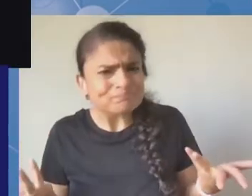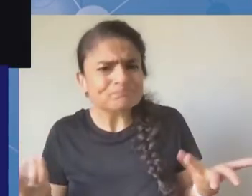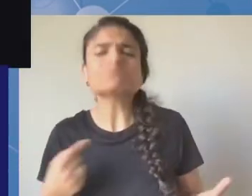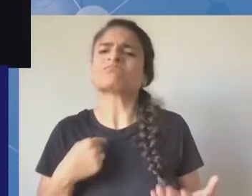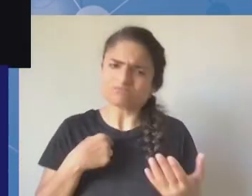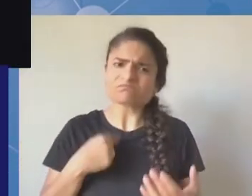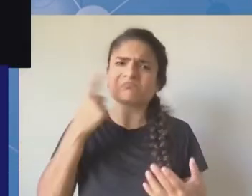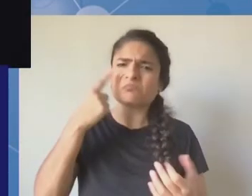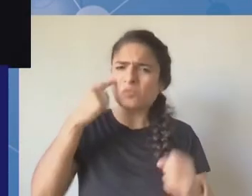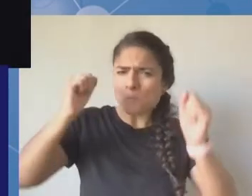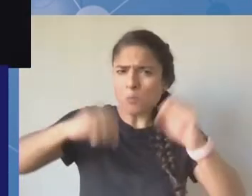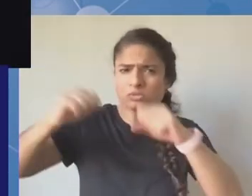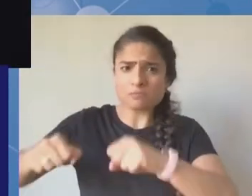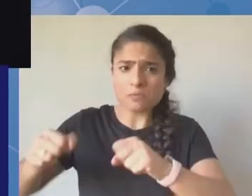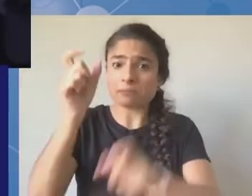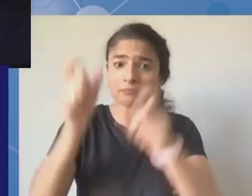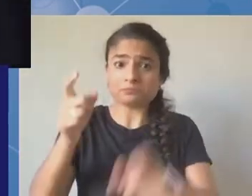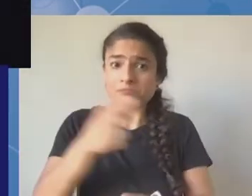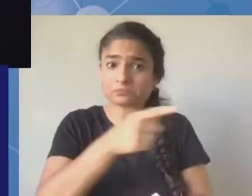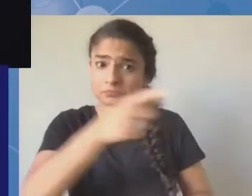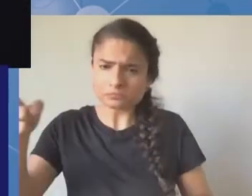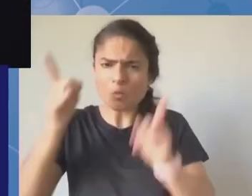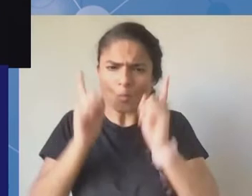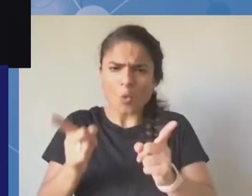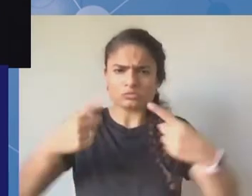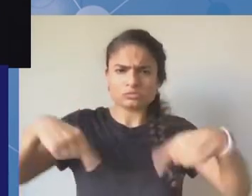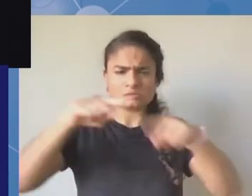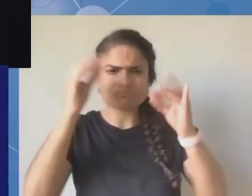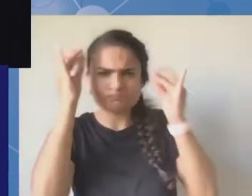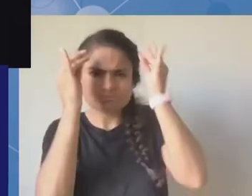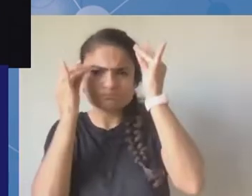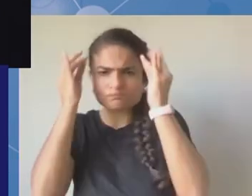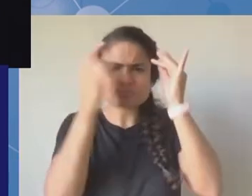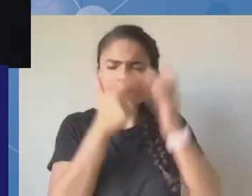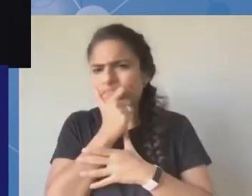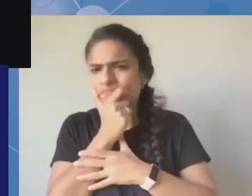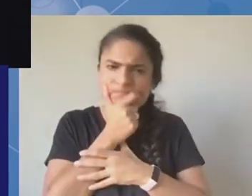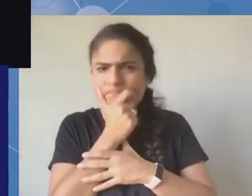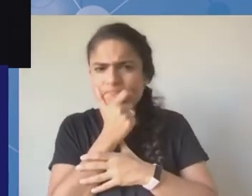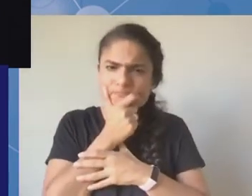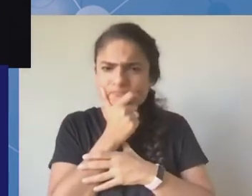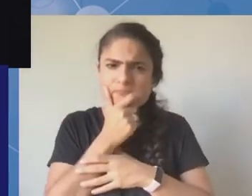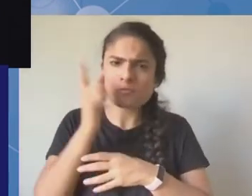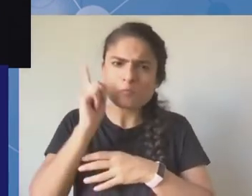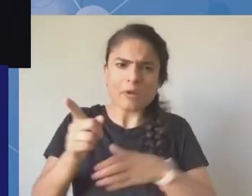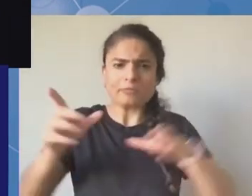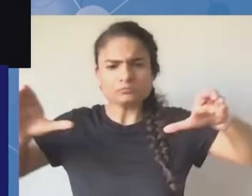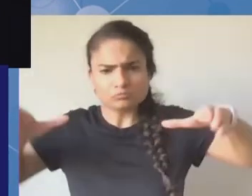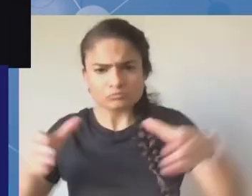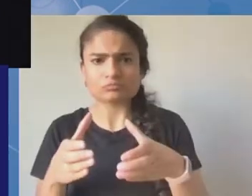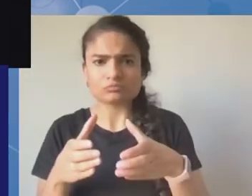having resource people serve as mentors and our slot here and there.